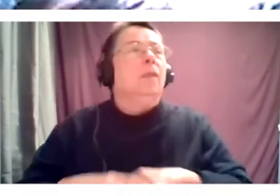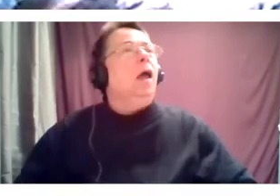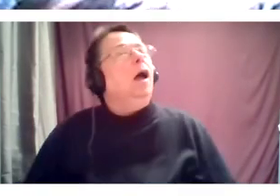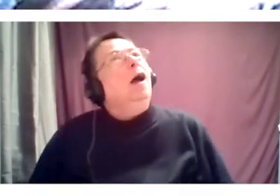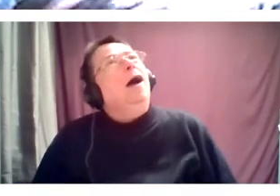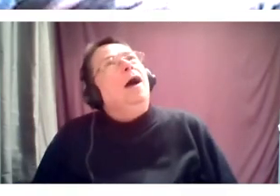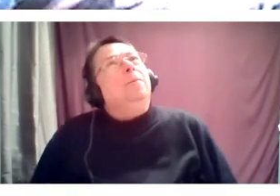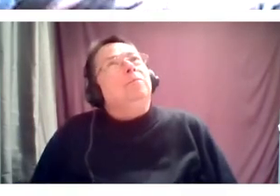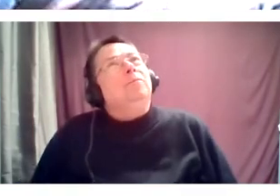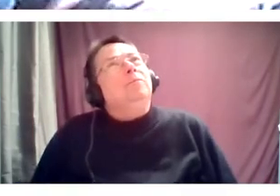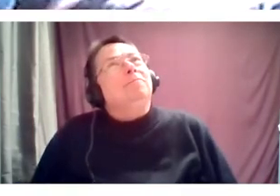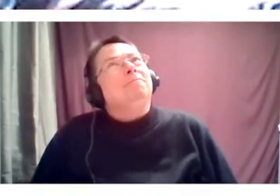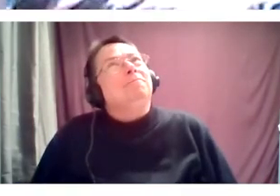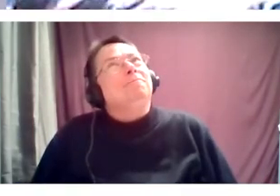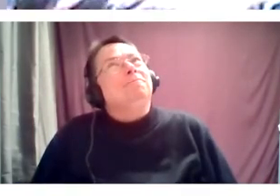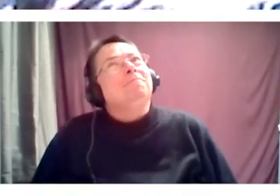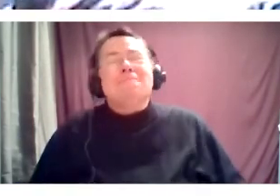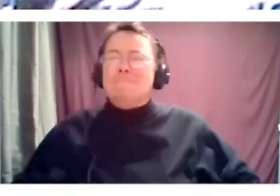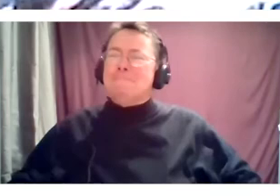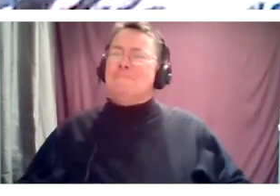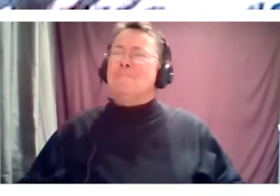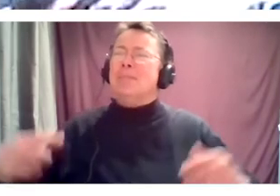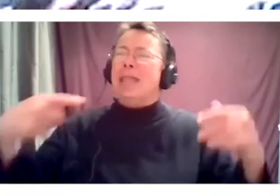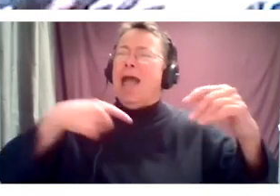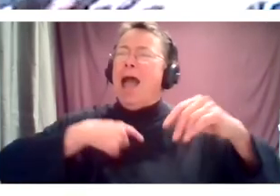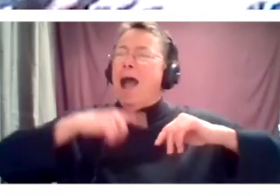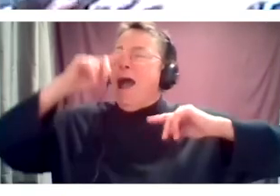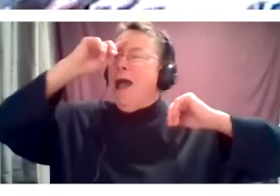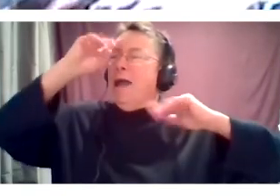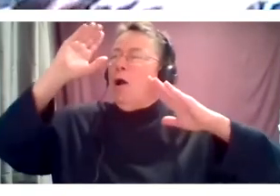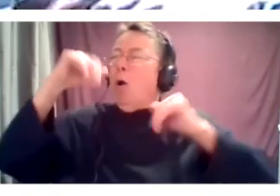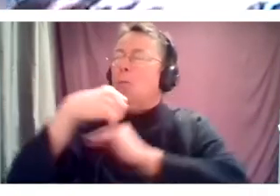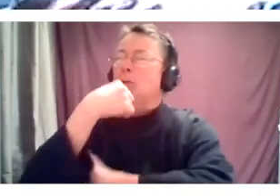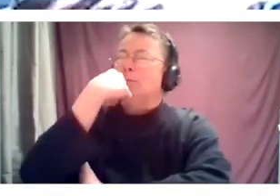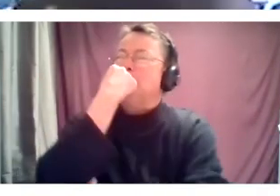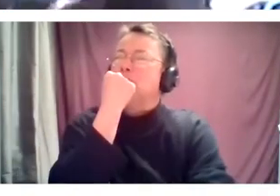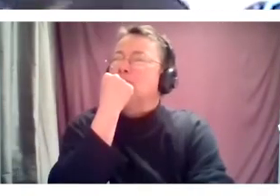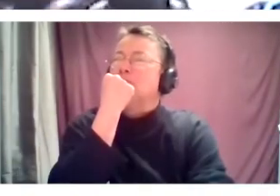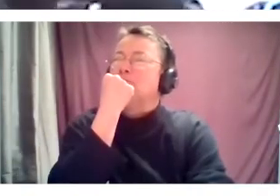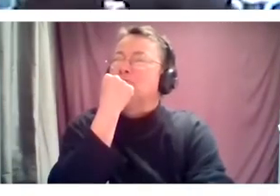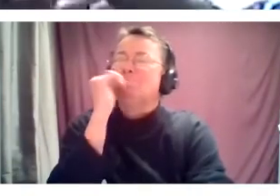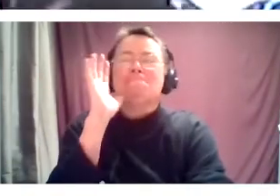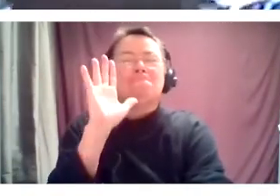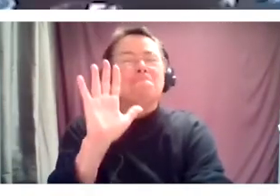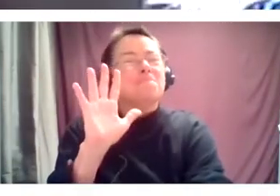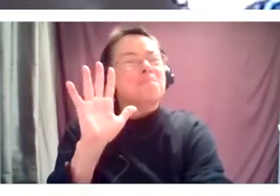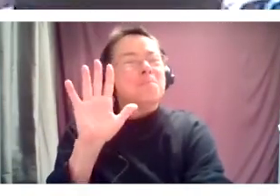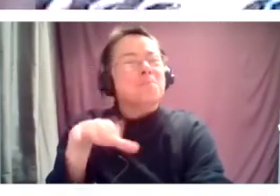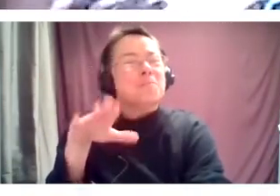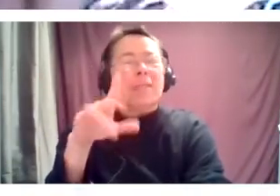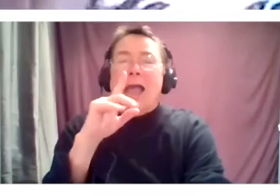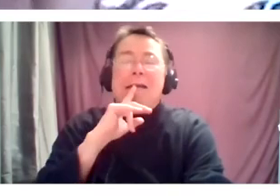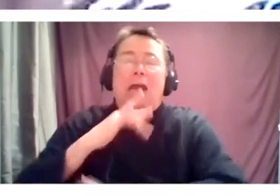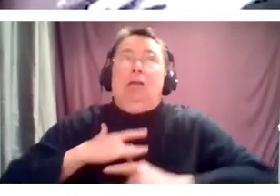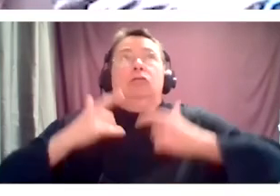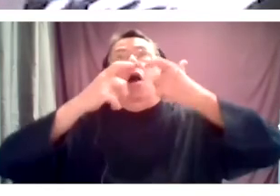Oh, I hope that, oh boy, you know, it's, it just feels so big. I mean, I hope there's the